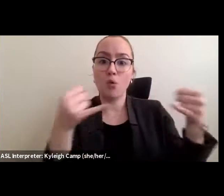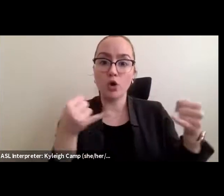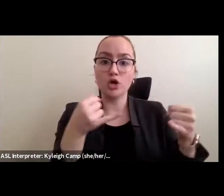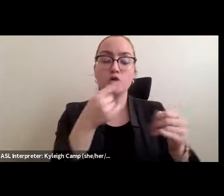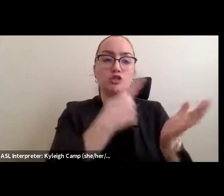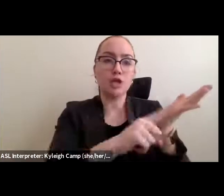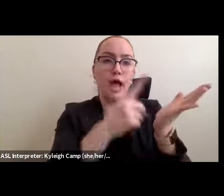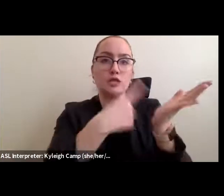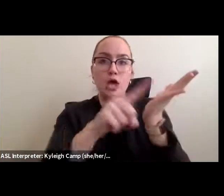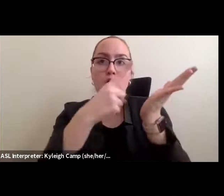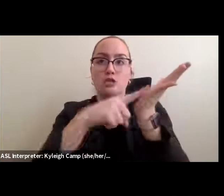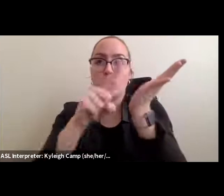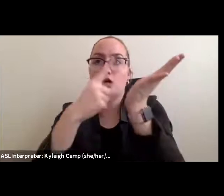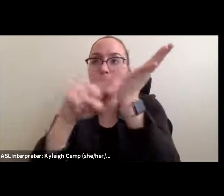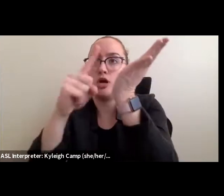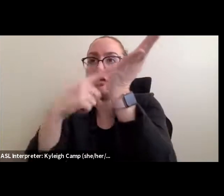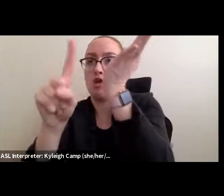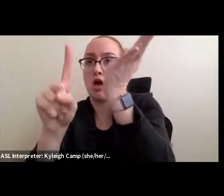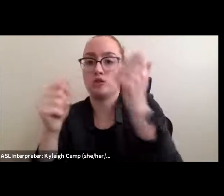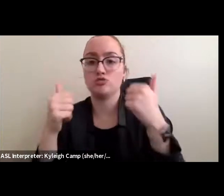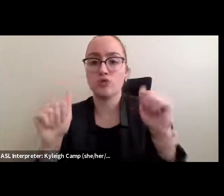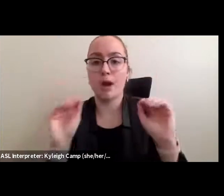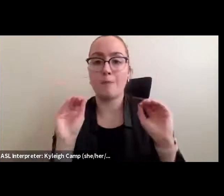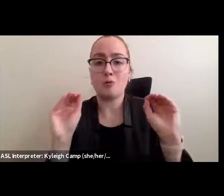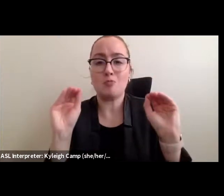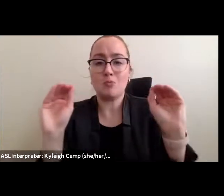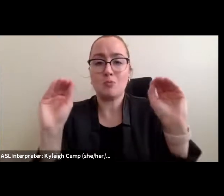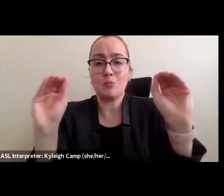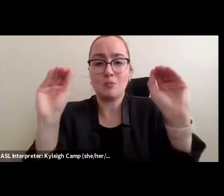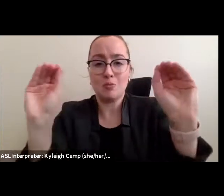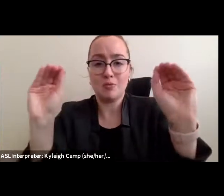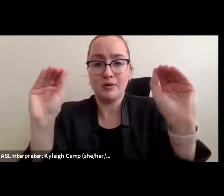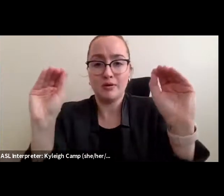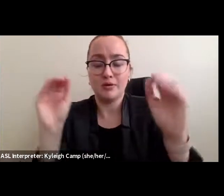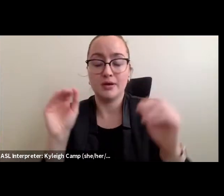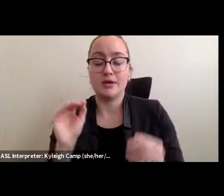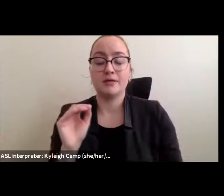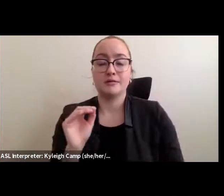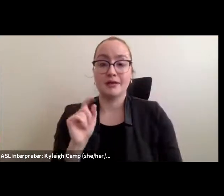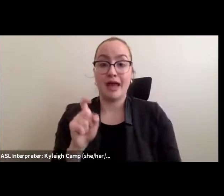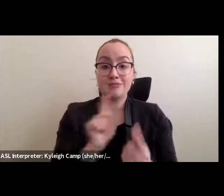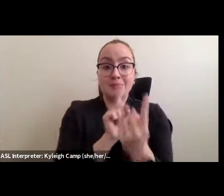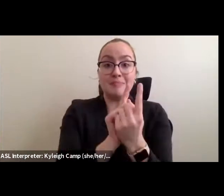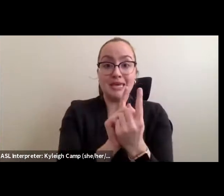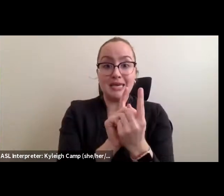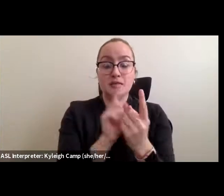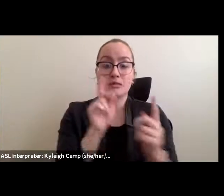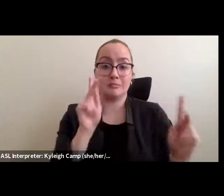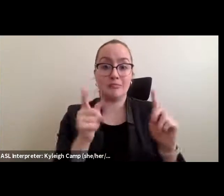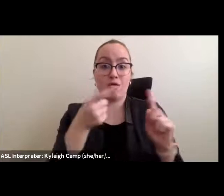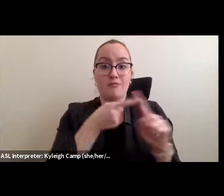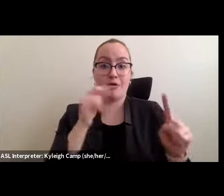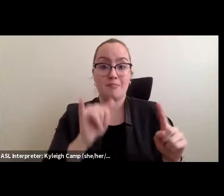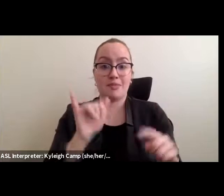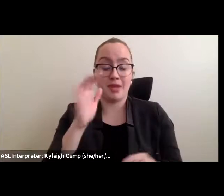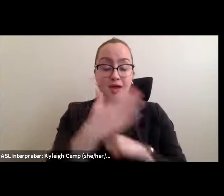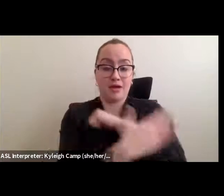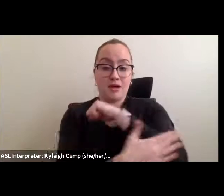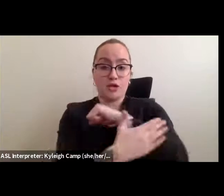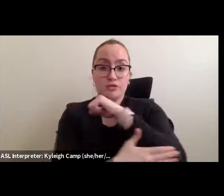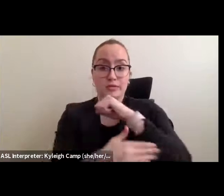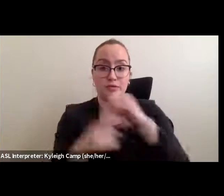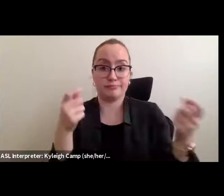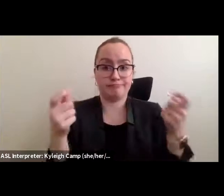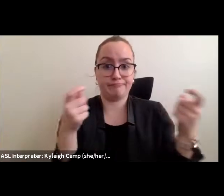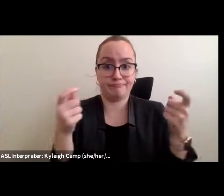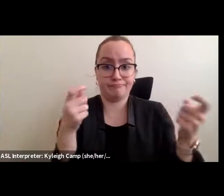to officials from those countries. And oftentimes that information follows